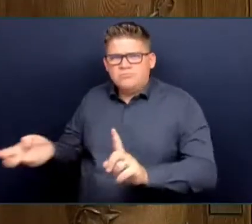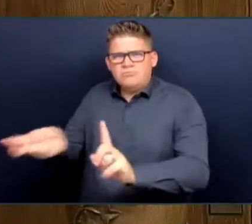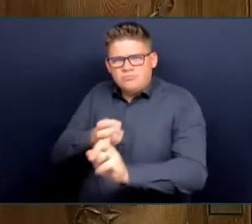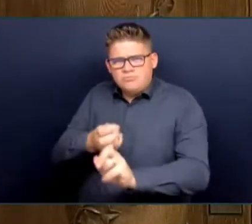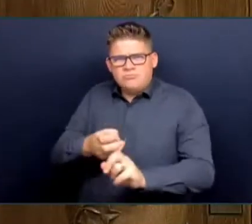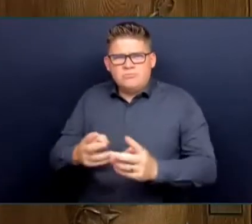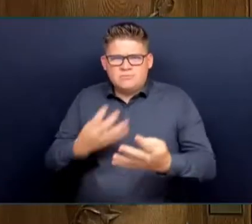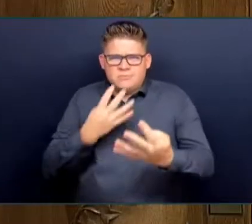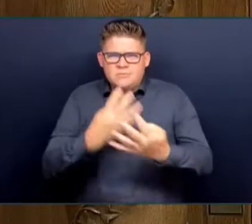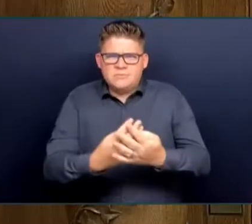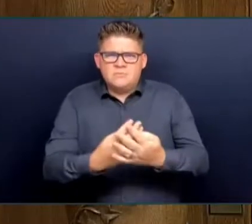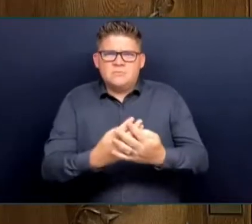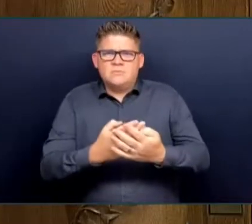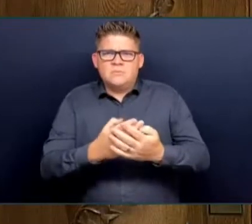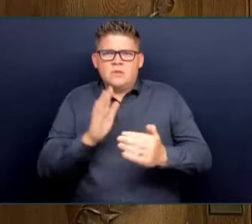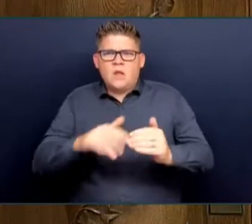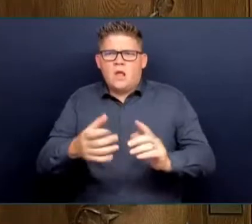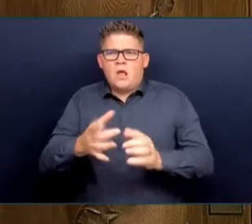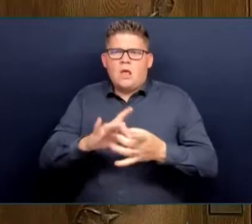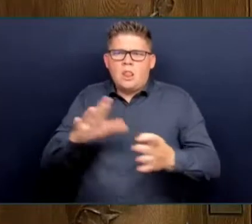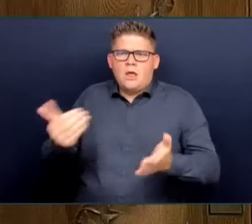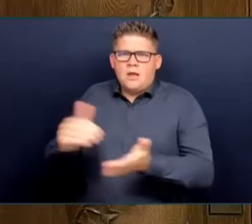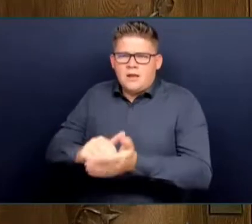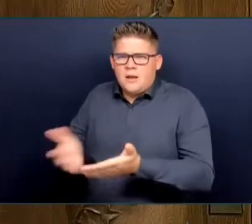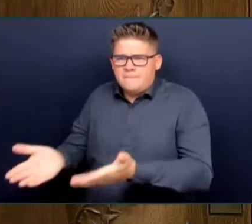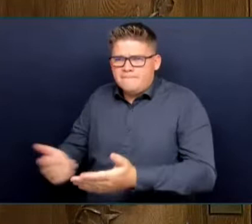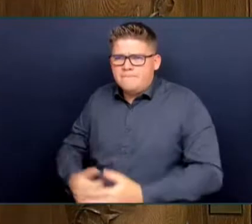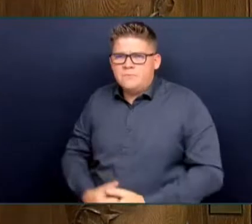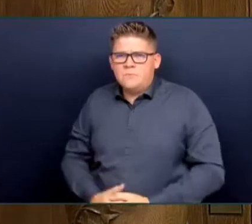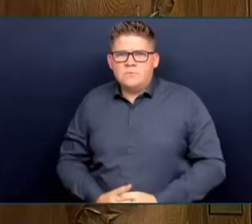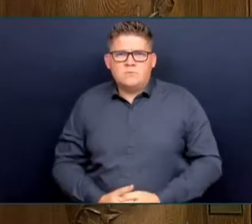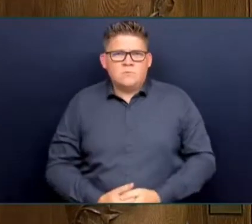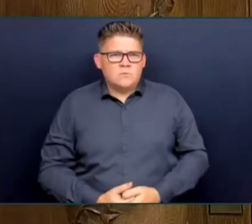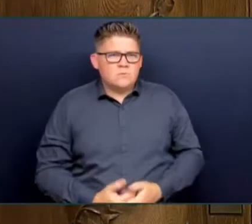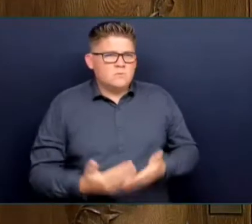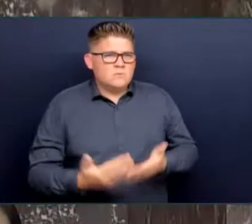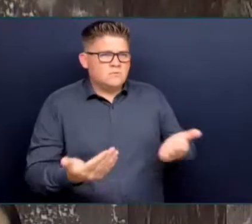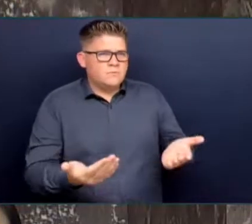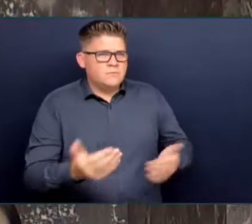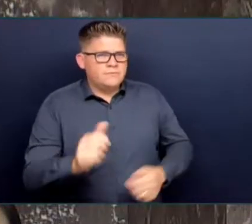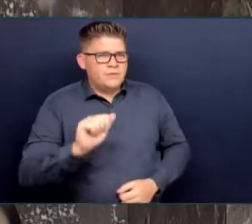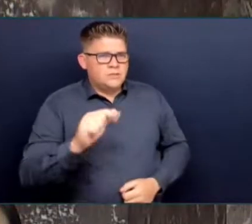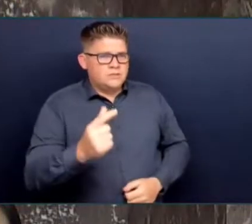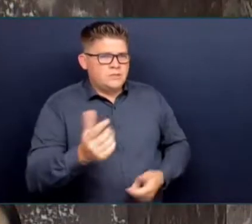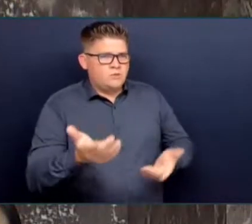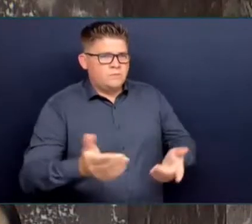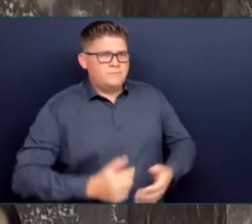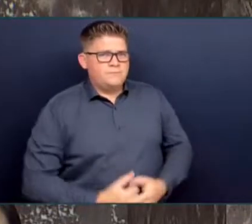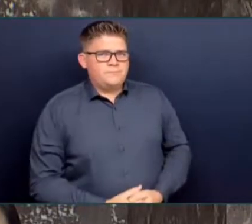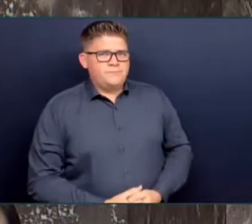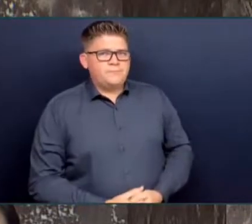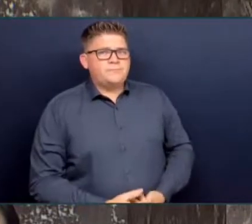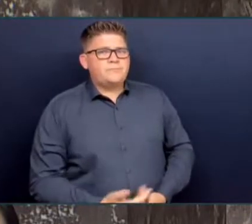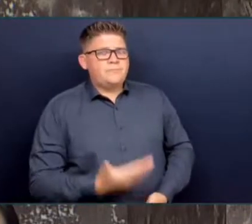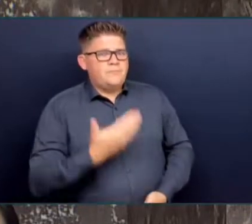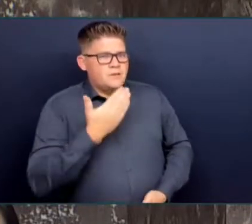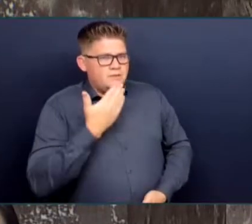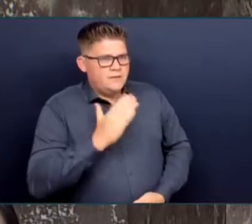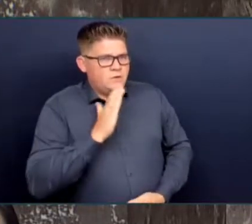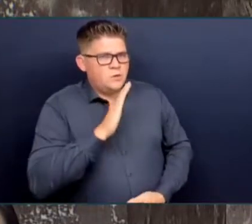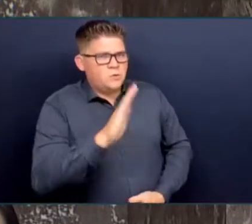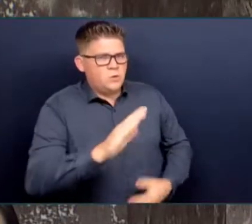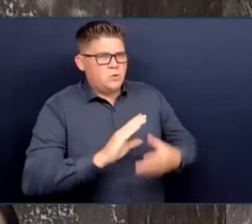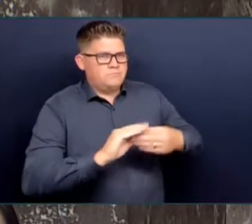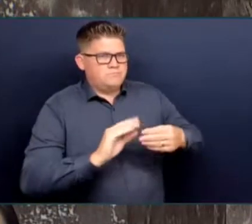Minister of Public Safety. Thank you, Honourable Speaker. I thank the member for her question. I'd like to take this